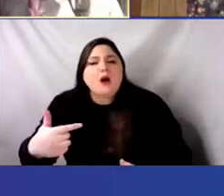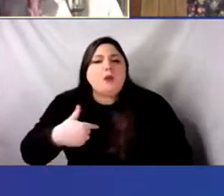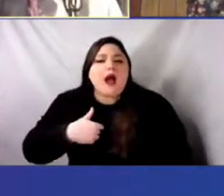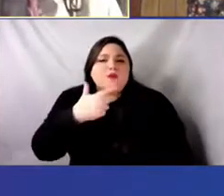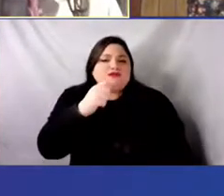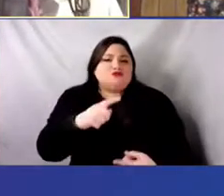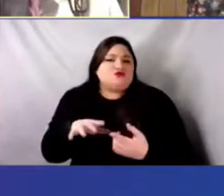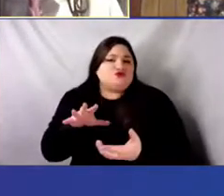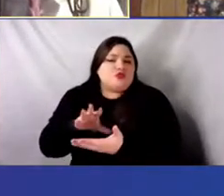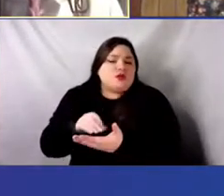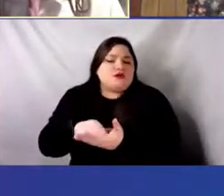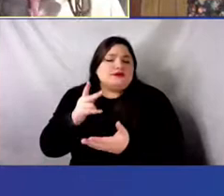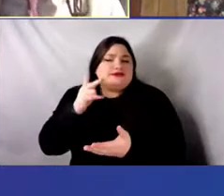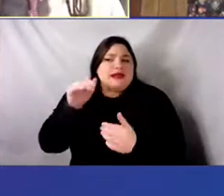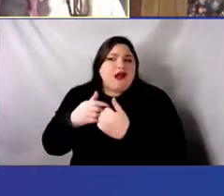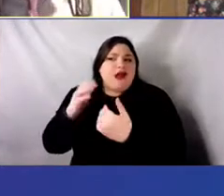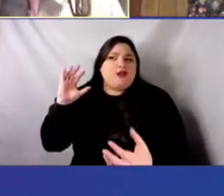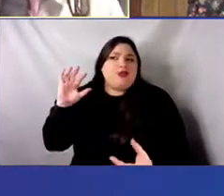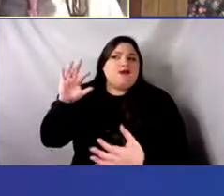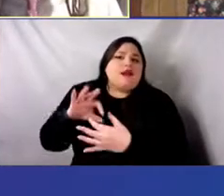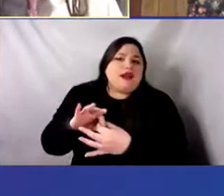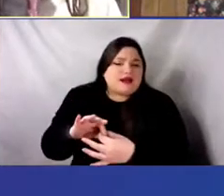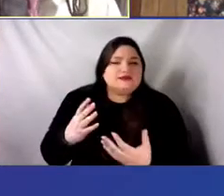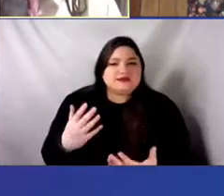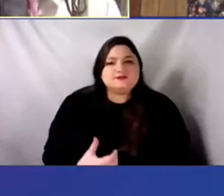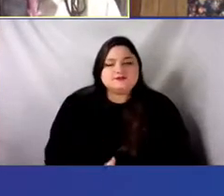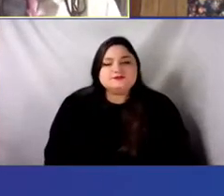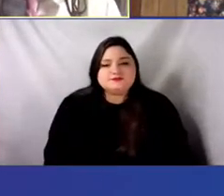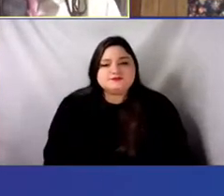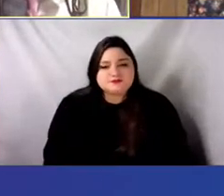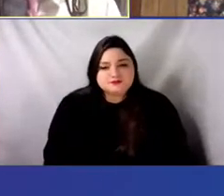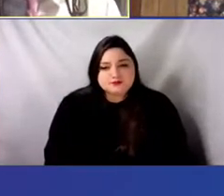to, uh, your meaning making in dance.